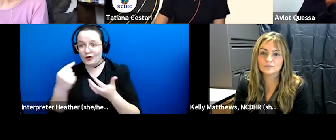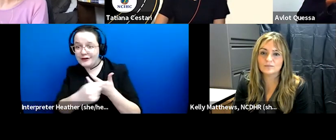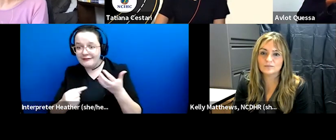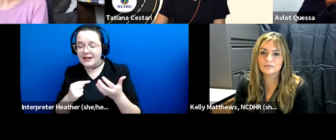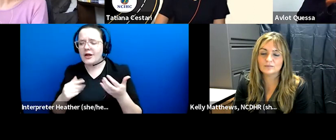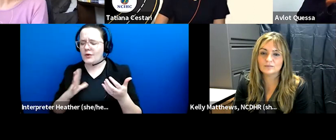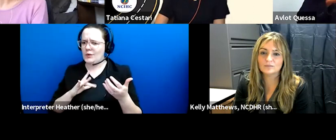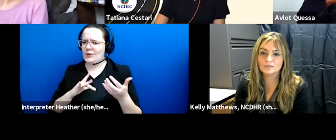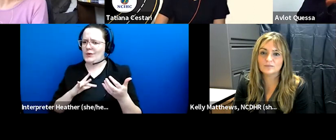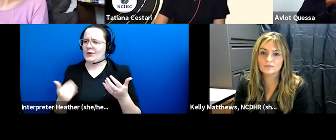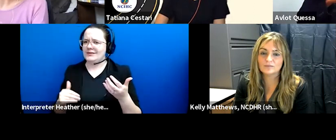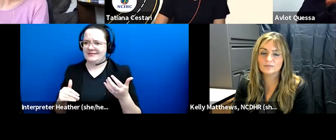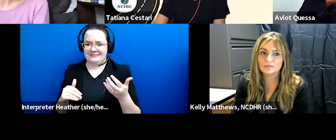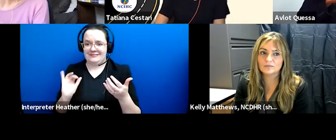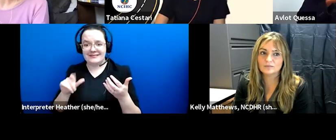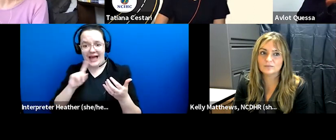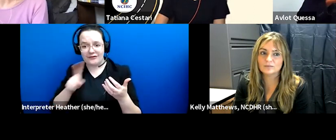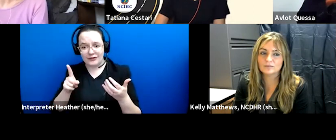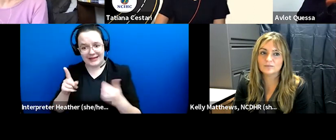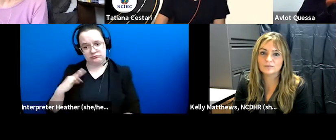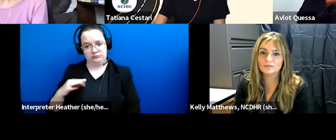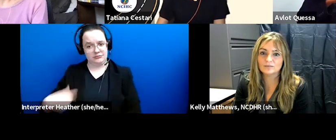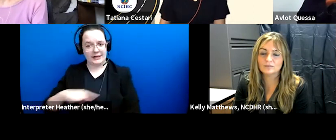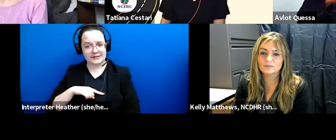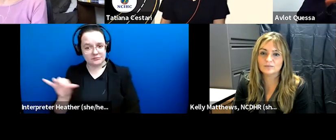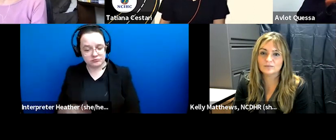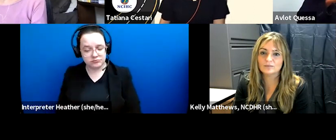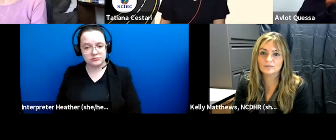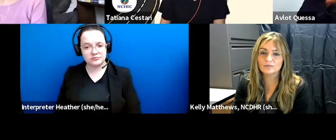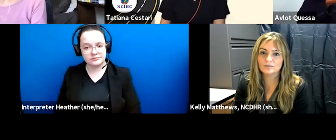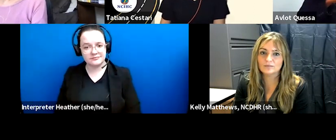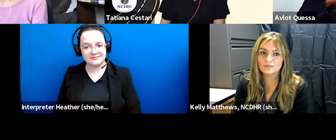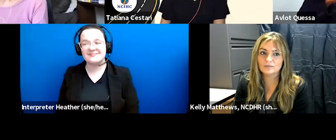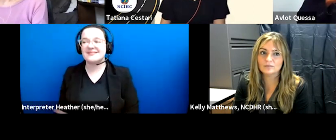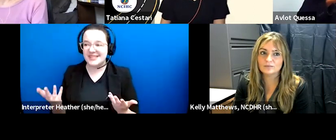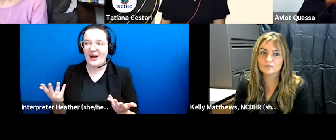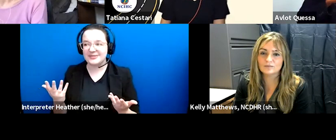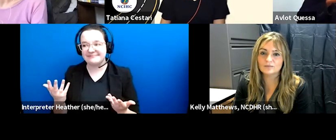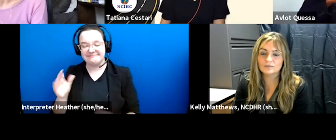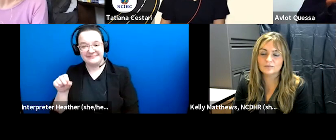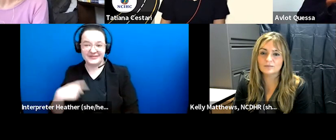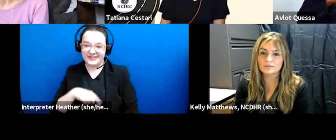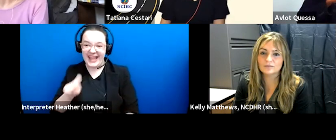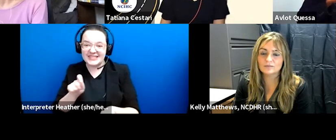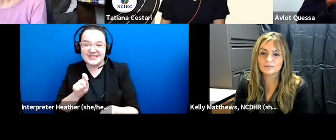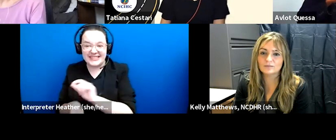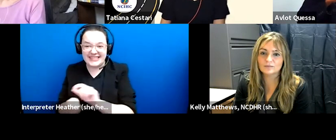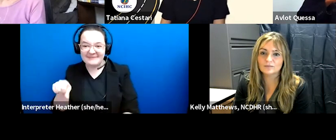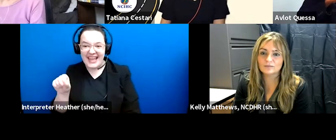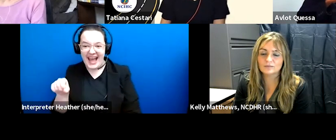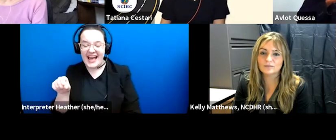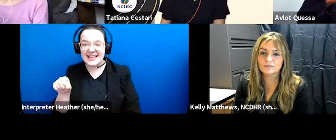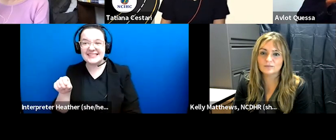and that's very enriching for all of us as well so yeah we we had to adapt but it was for